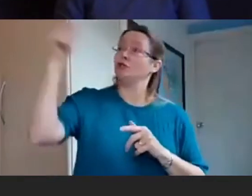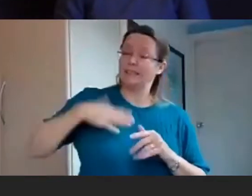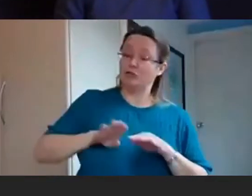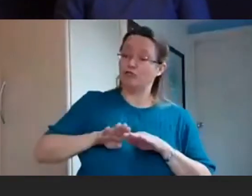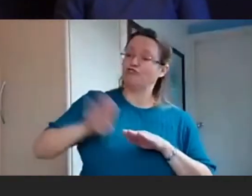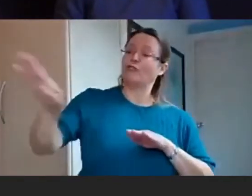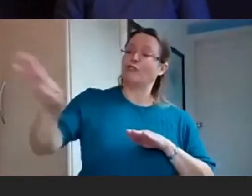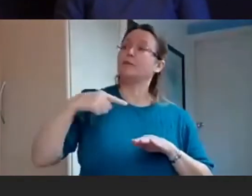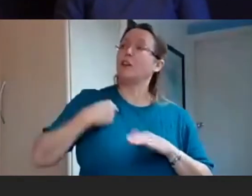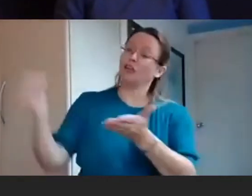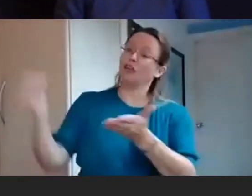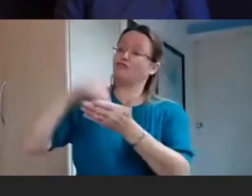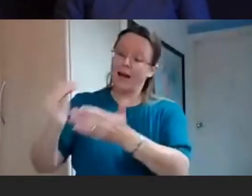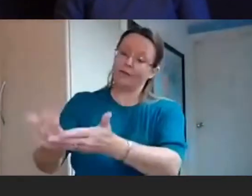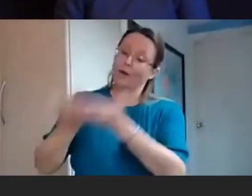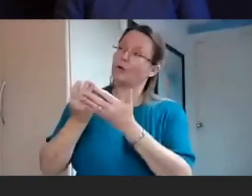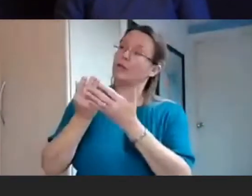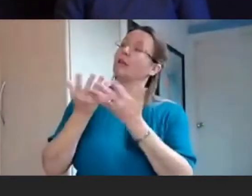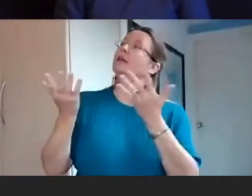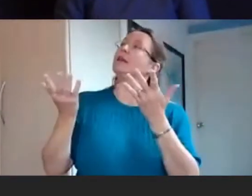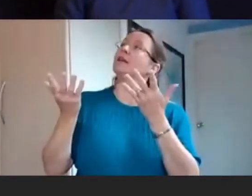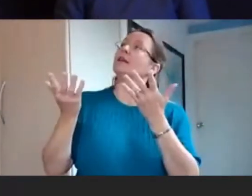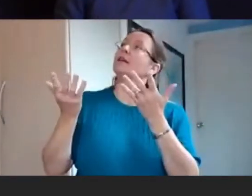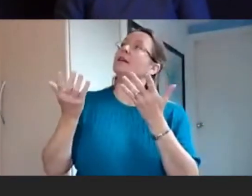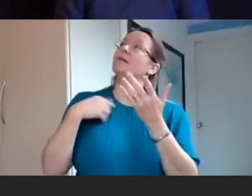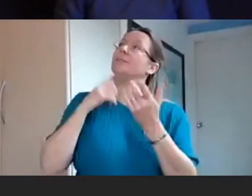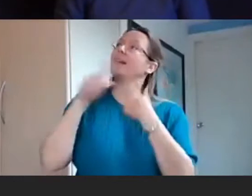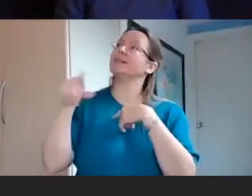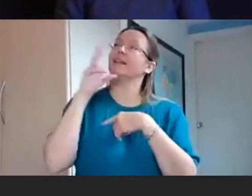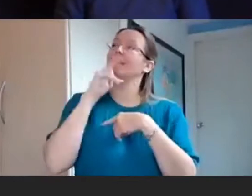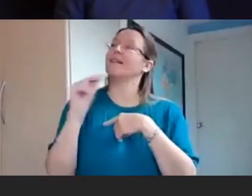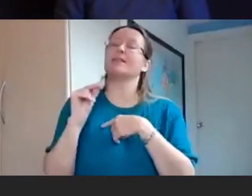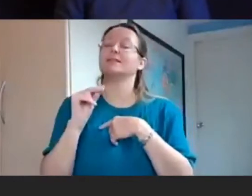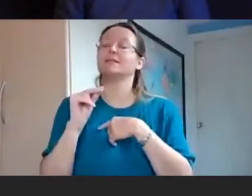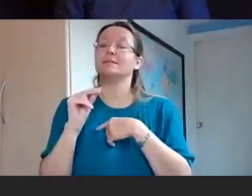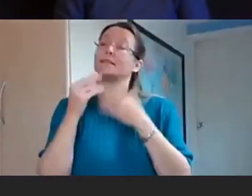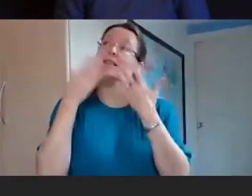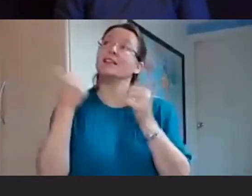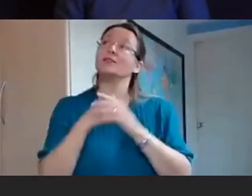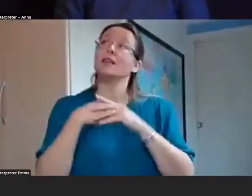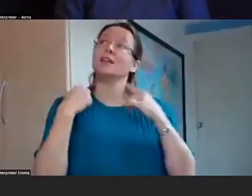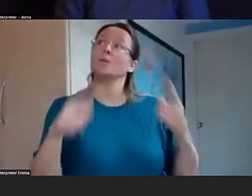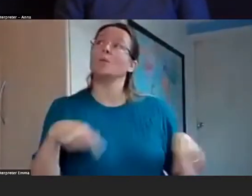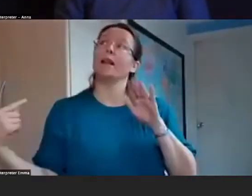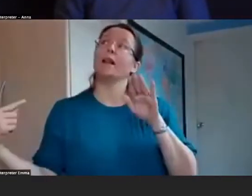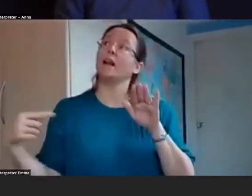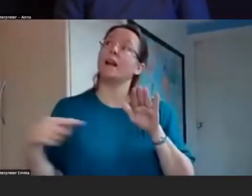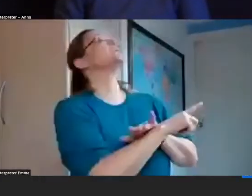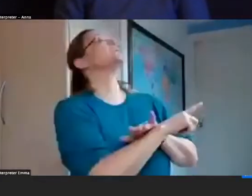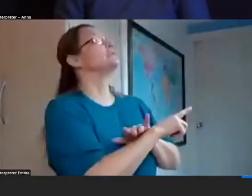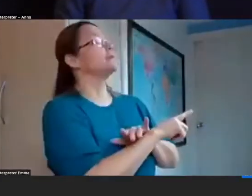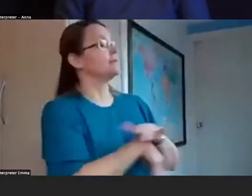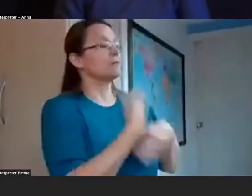so that I can get to communion with everyone else in the church? But I say none of this. I say thank you. And then I wheel out of there as fast as I can